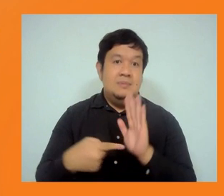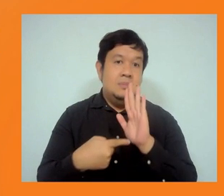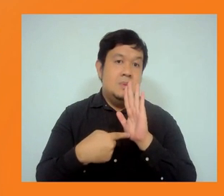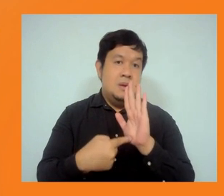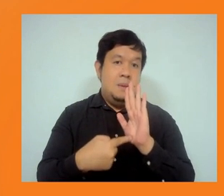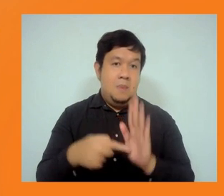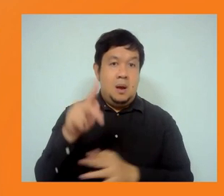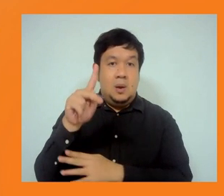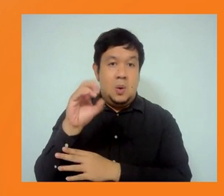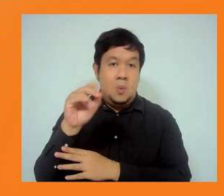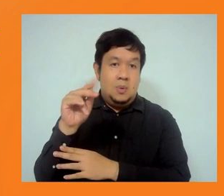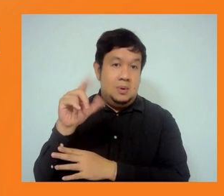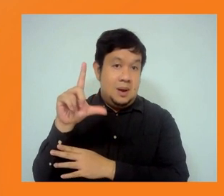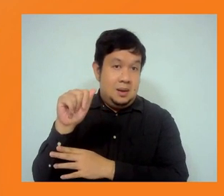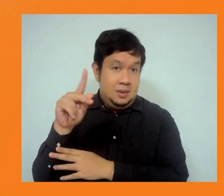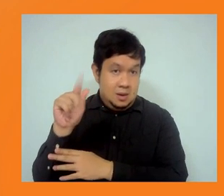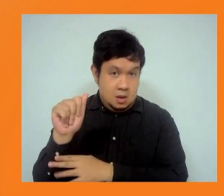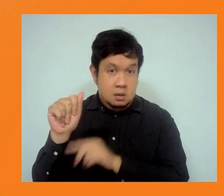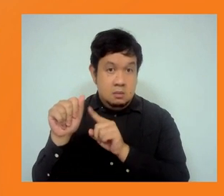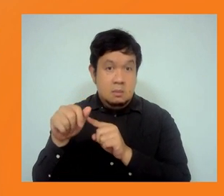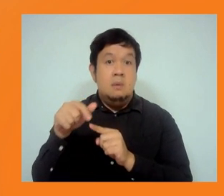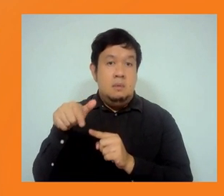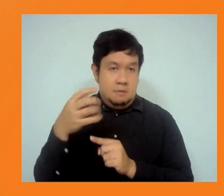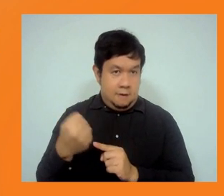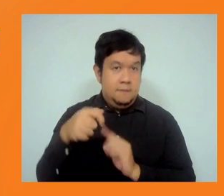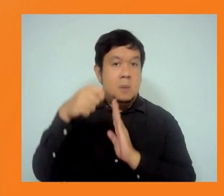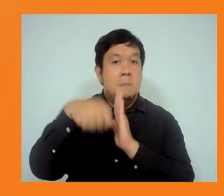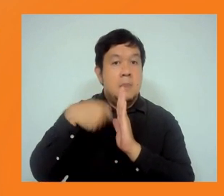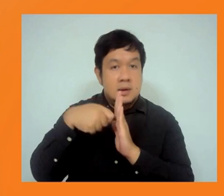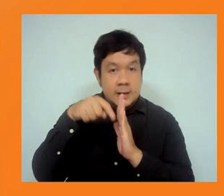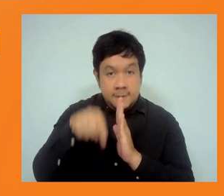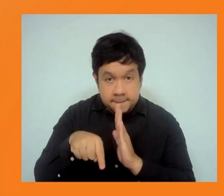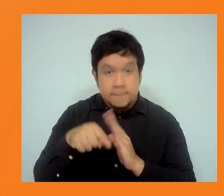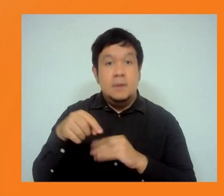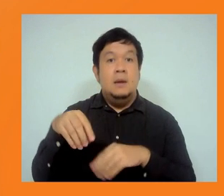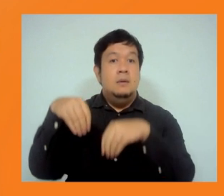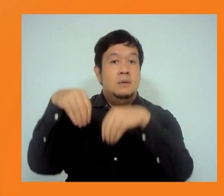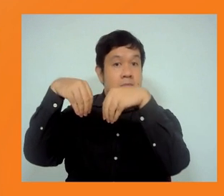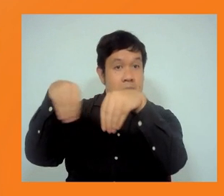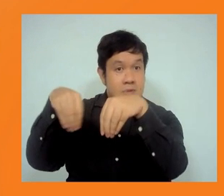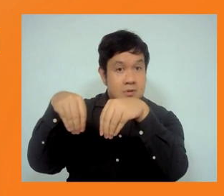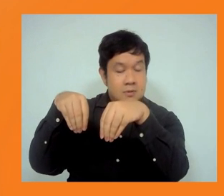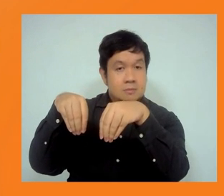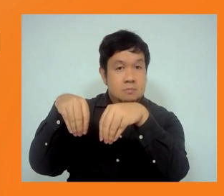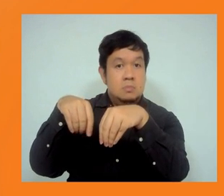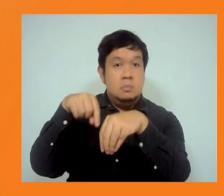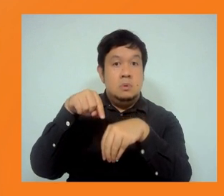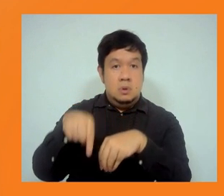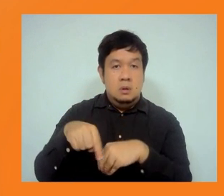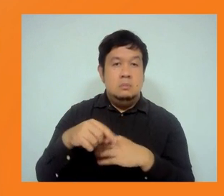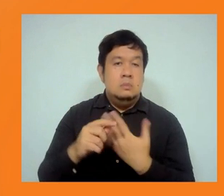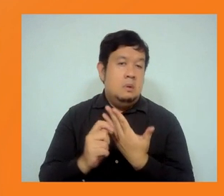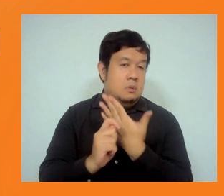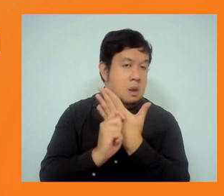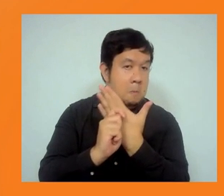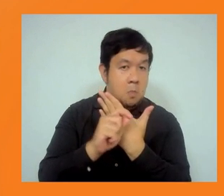people that are the vendors and where they've had temporary impacts on access because of the construction